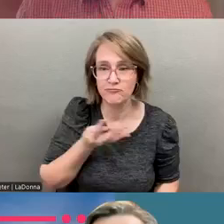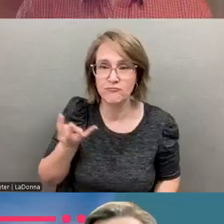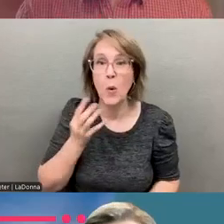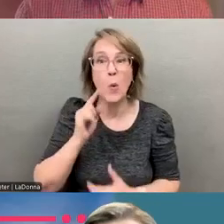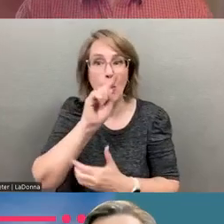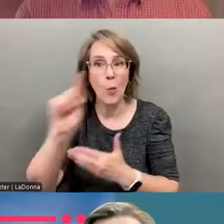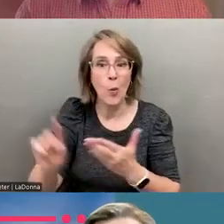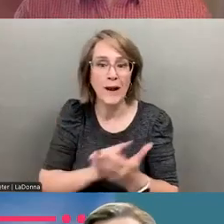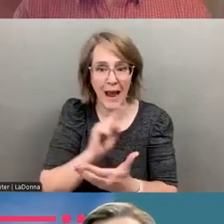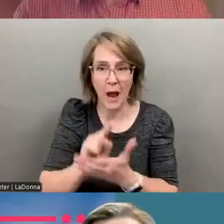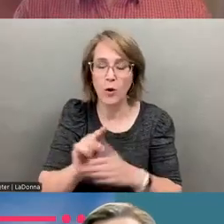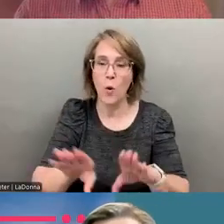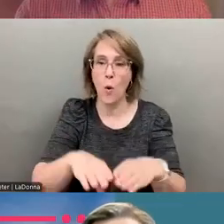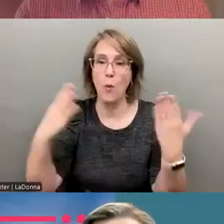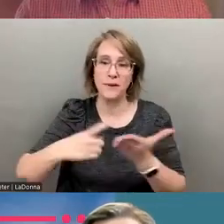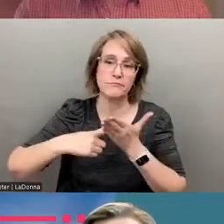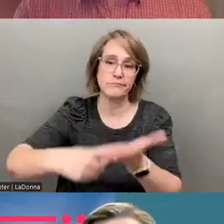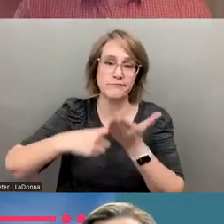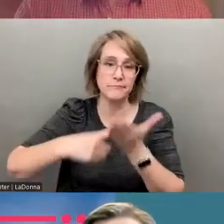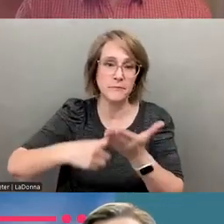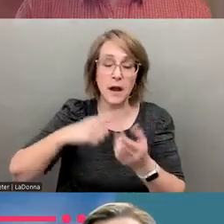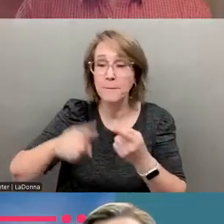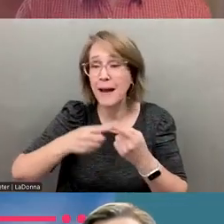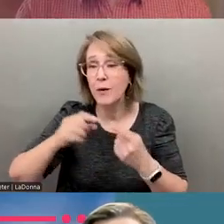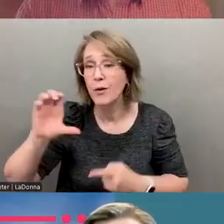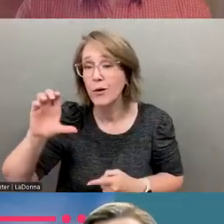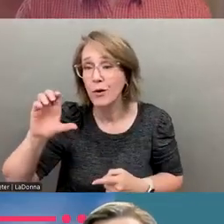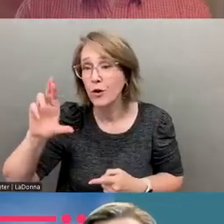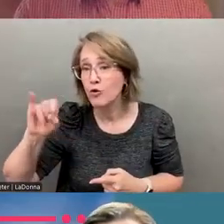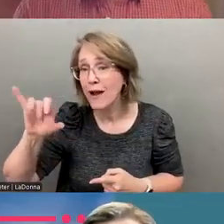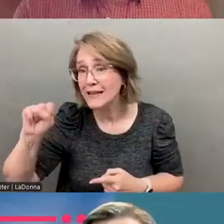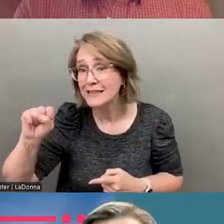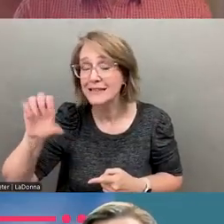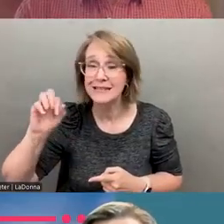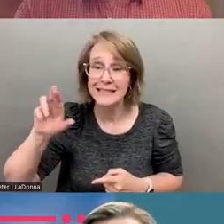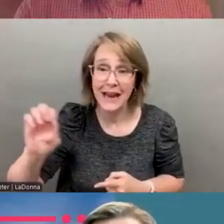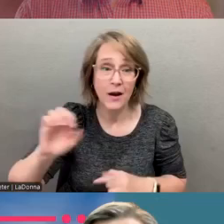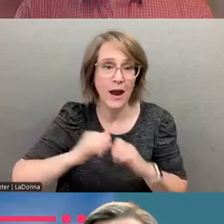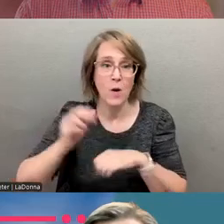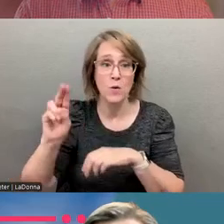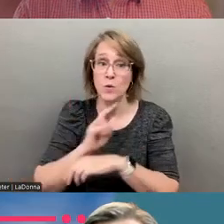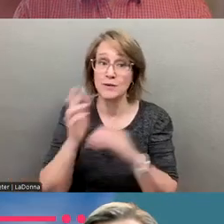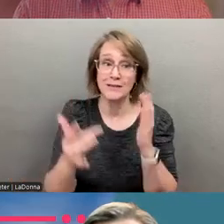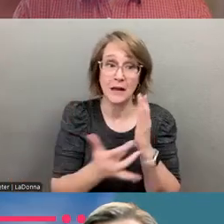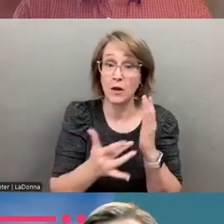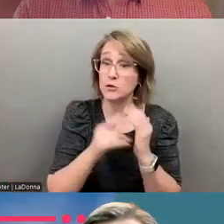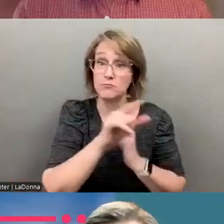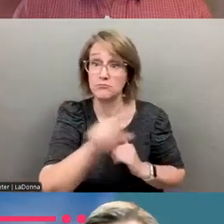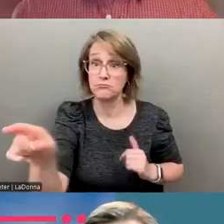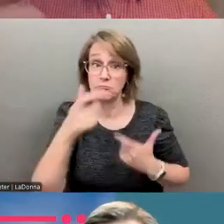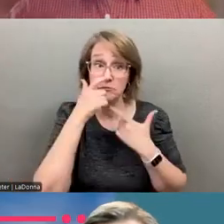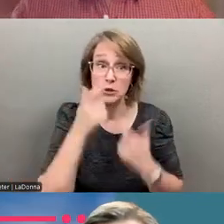long kind of open-ended conversation about crisis care and applications of technology. Um, and so if you'd like to hear a little bit more